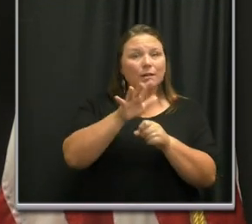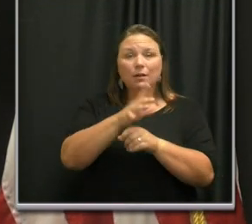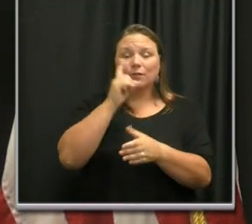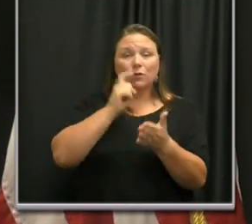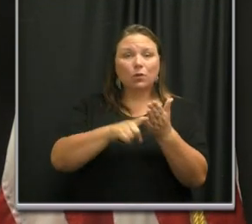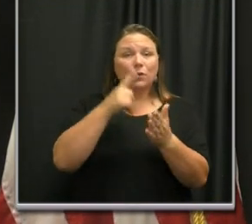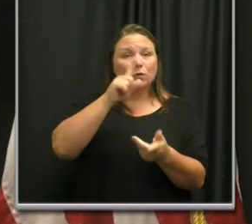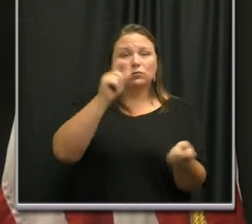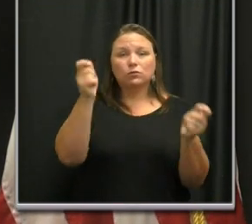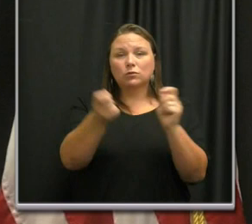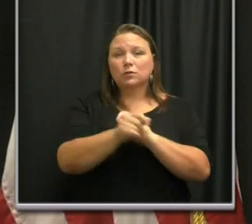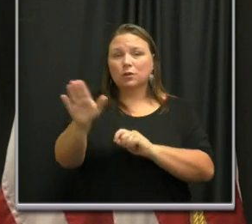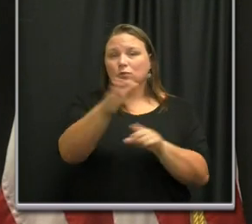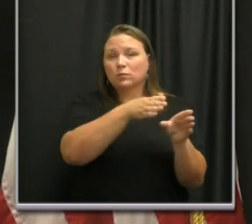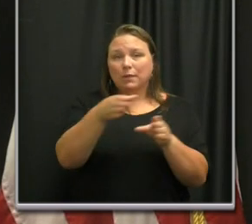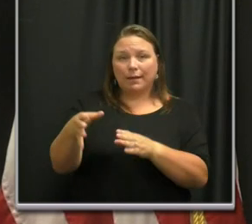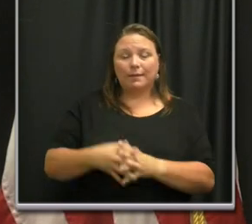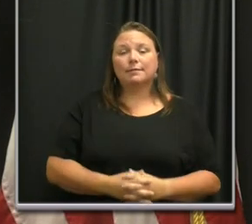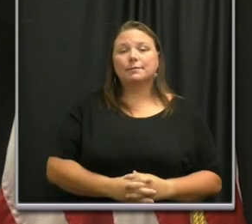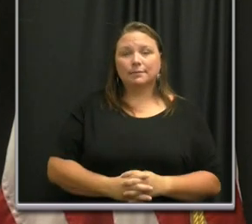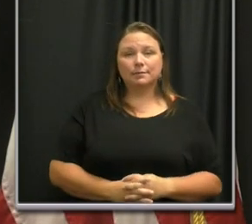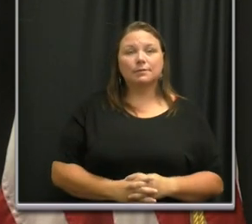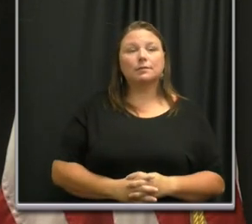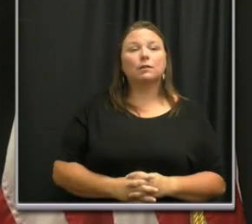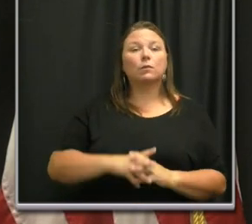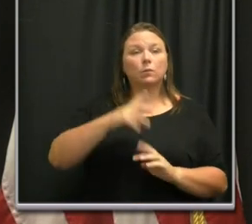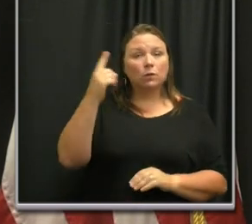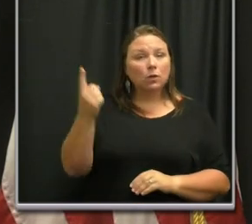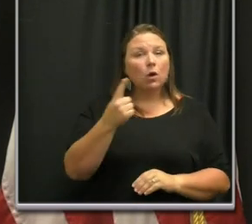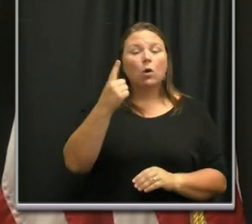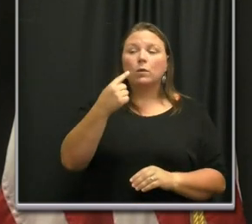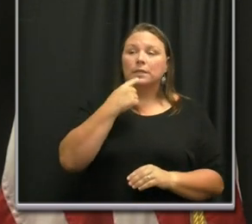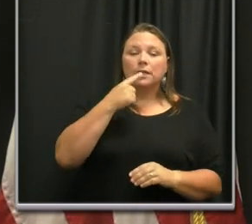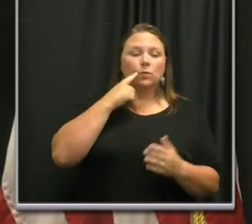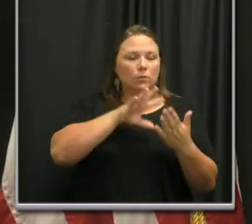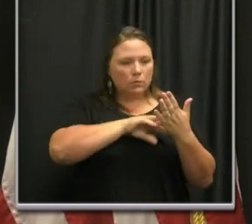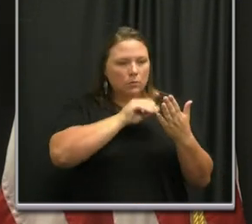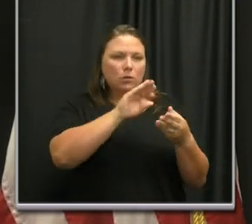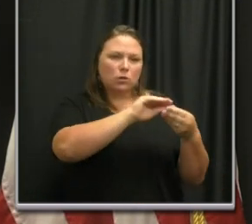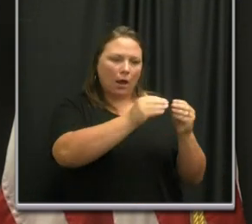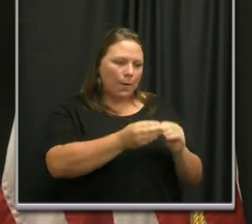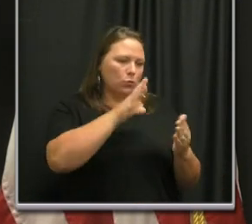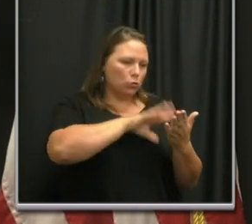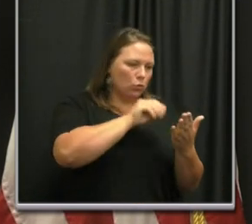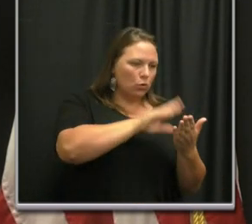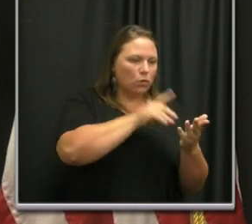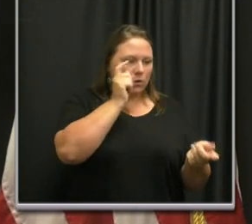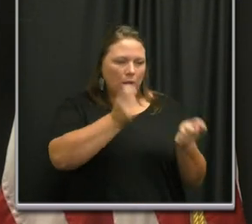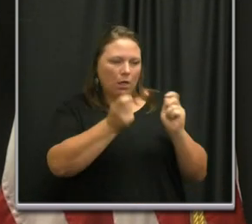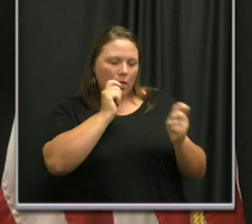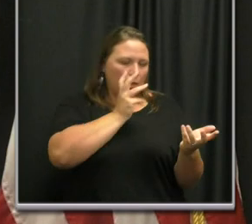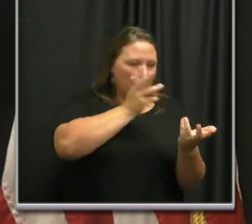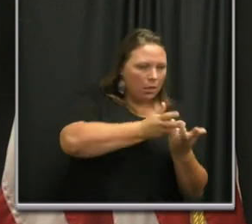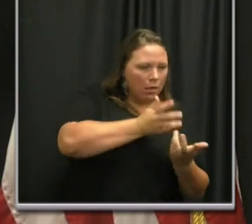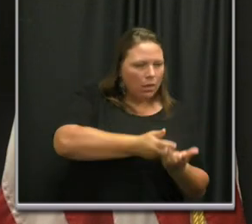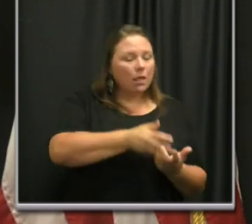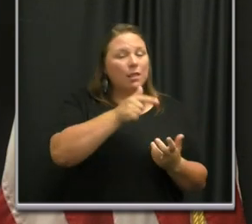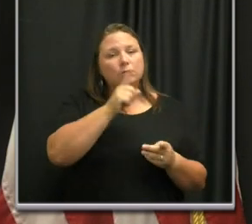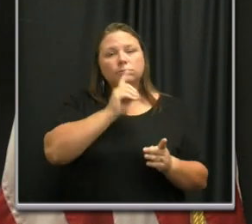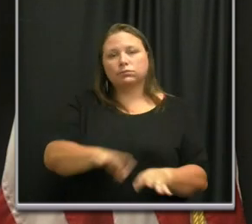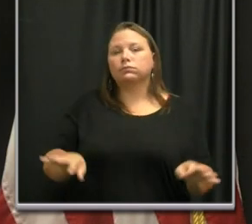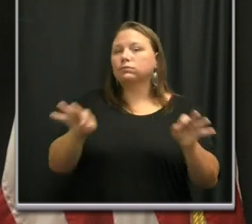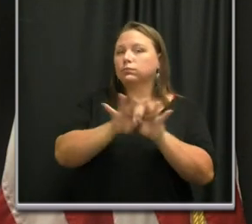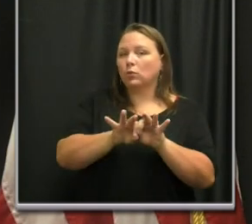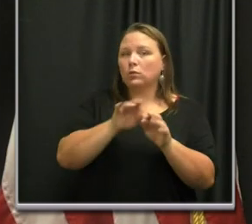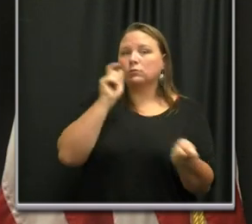to adjust their plans. We always said that we were going to learn from this and adjust as we're going along. This seems to be a critical